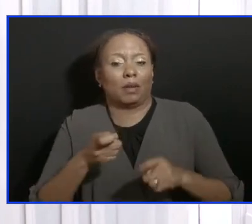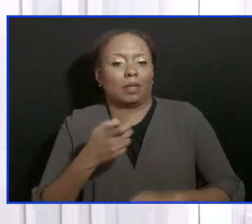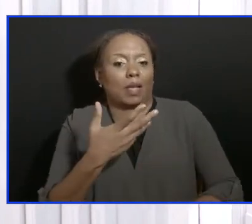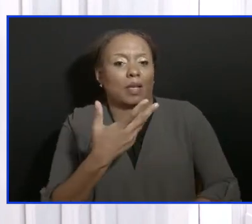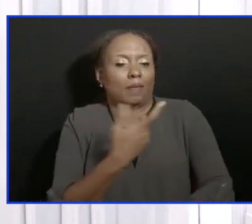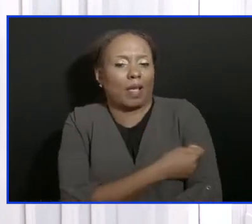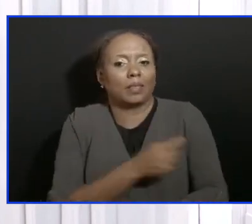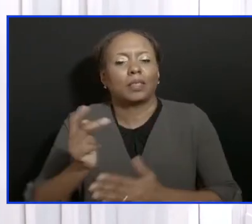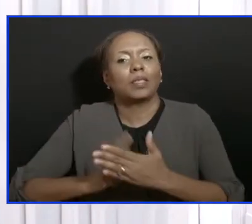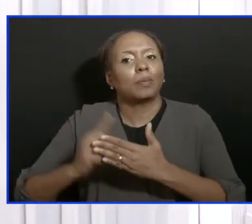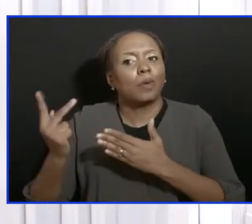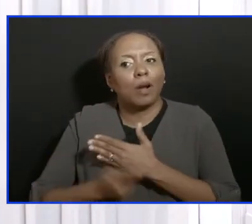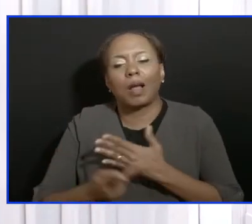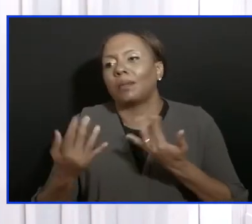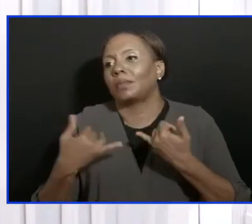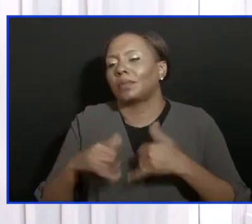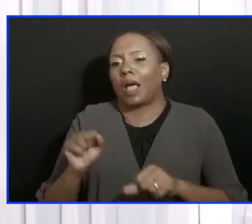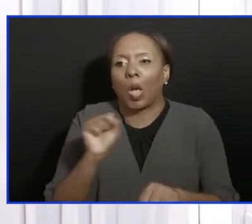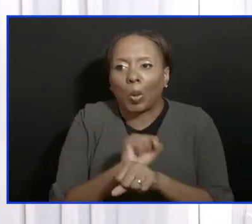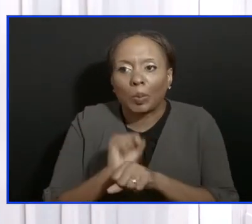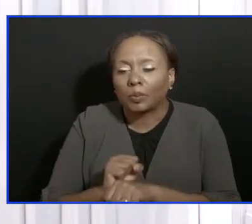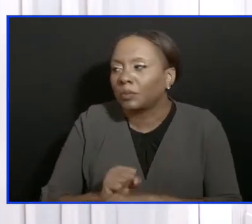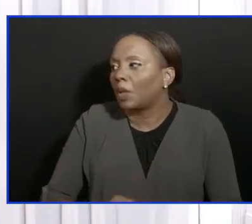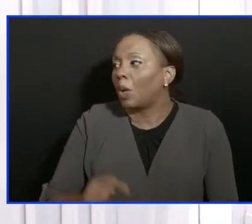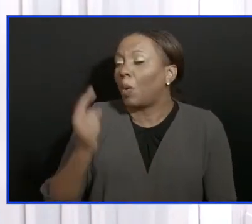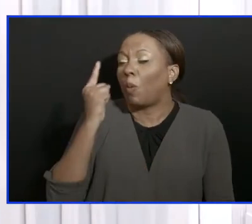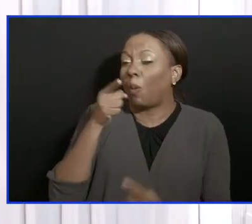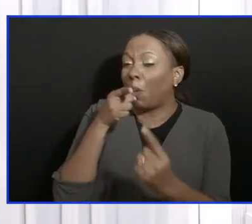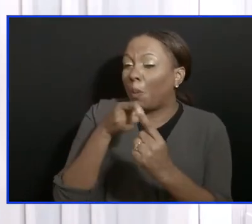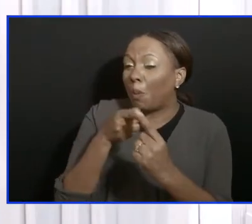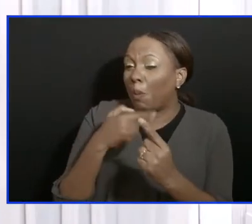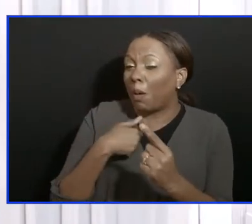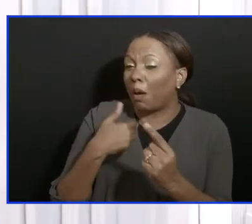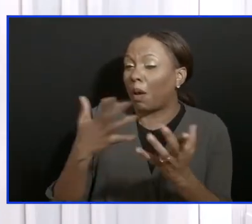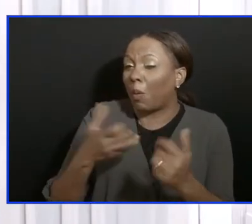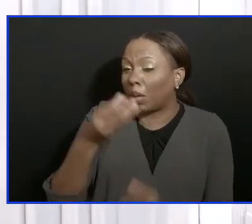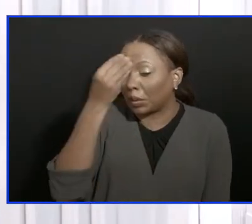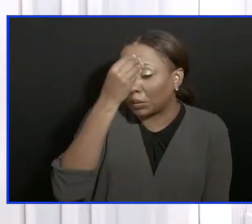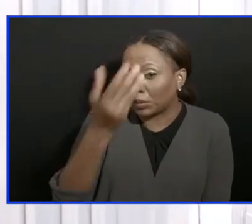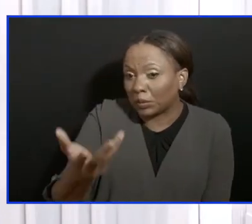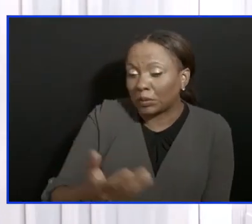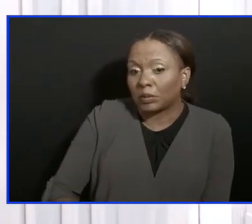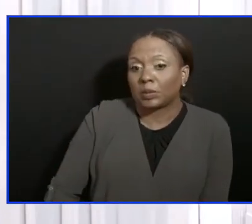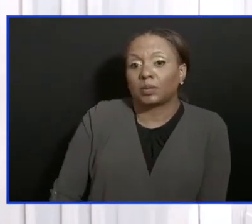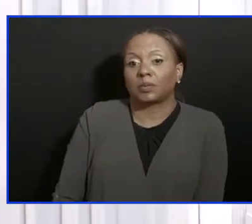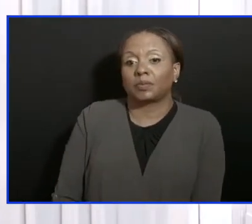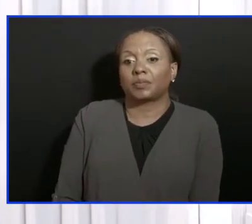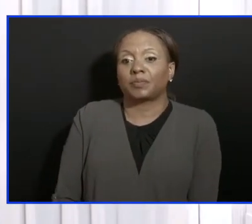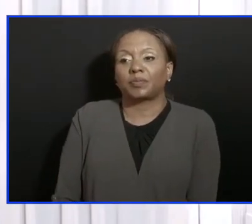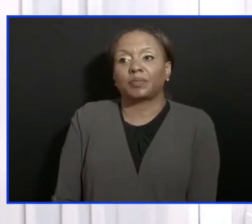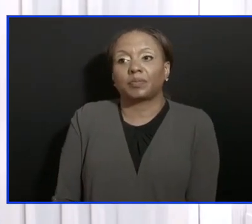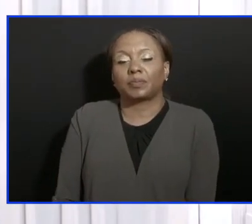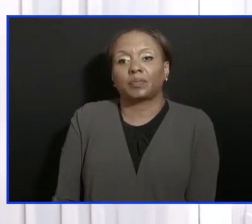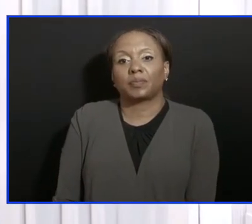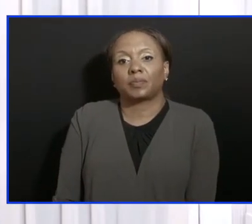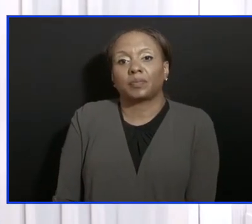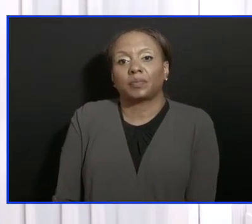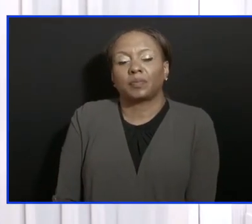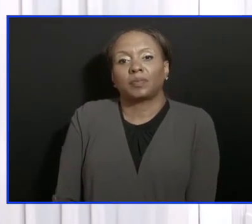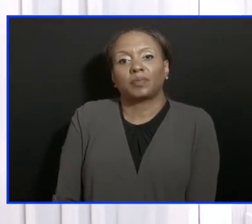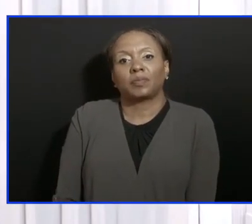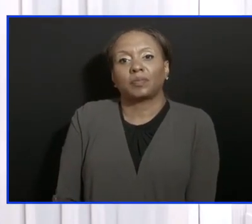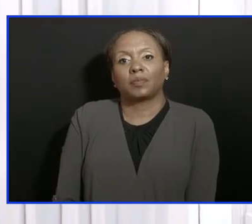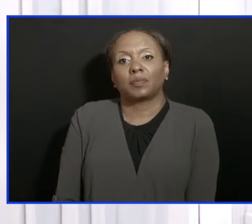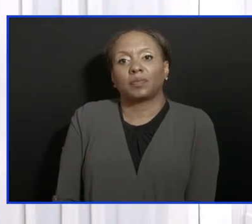line is that we are going to get there. There's one point I do want to make is this. Nothing stops the private